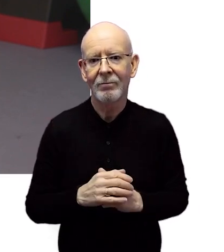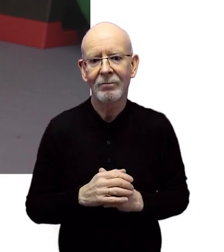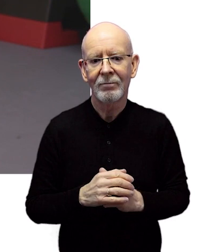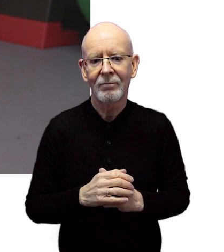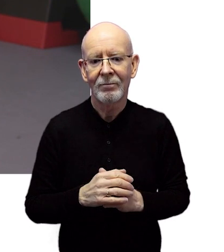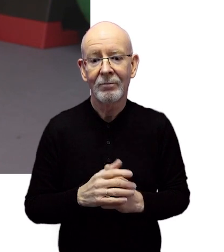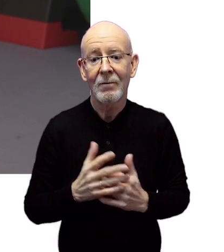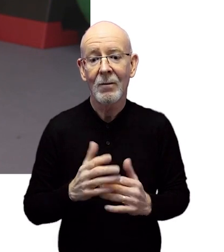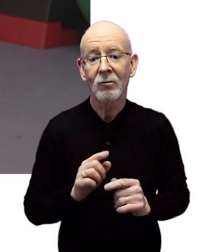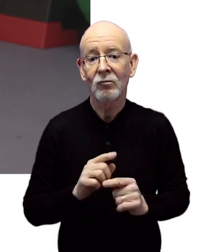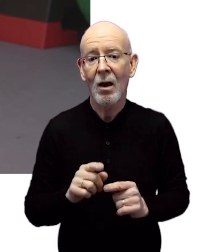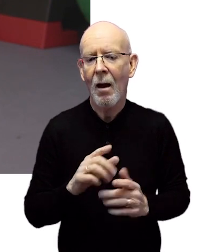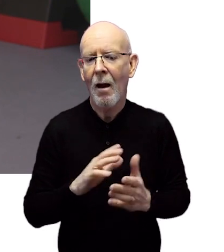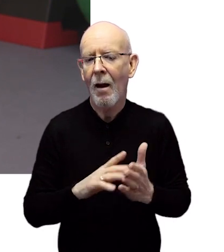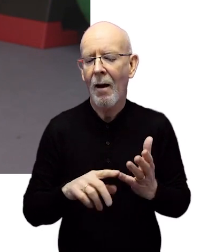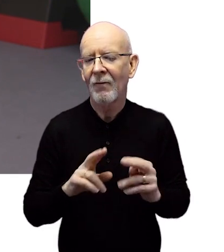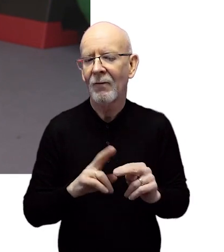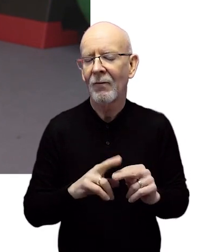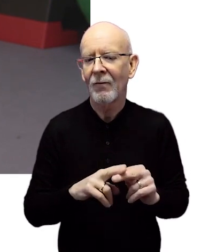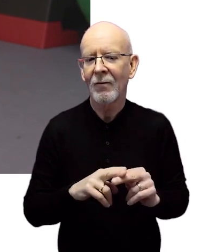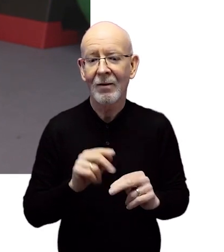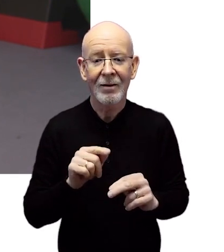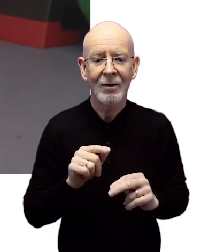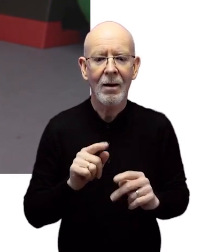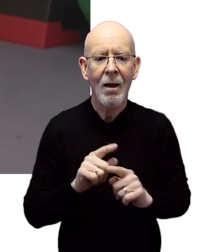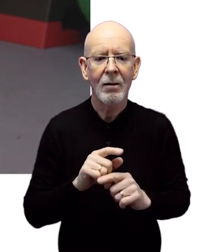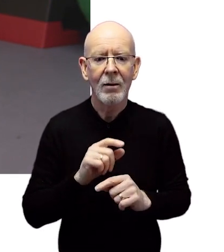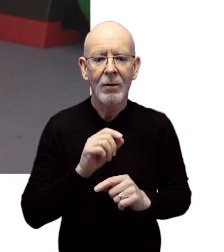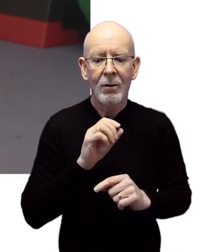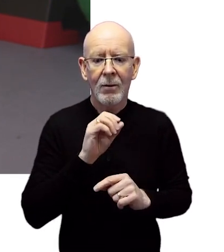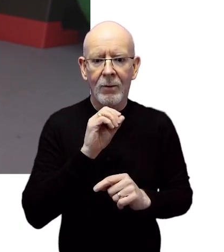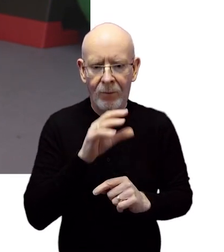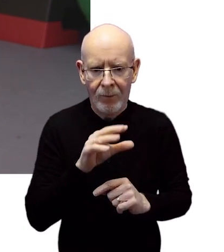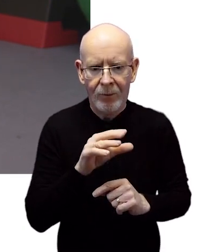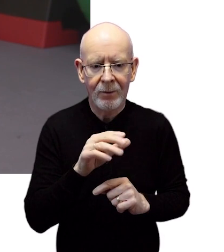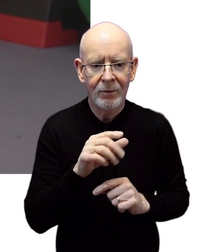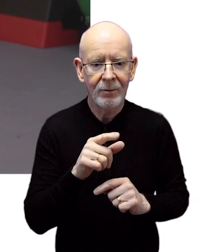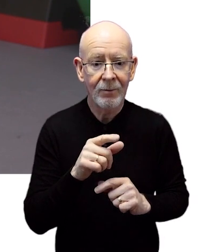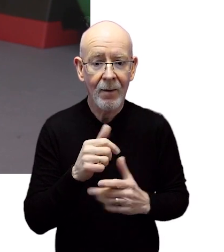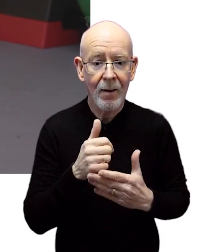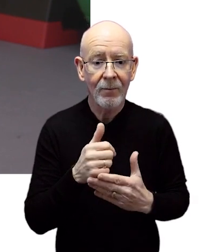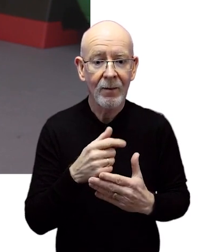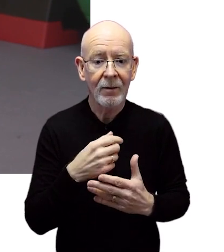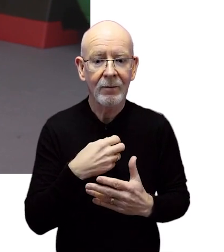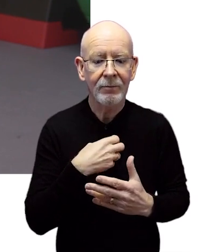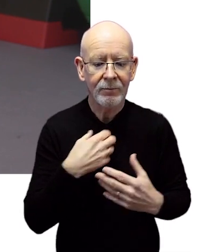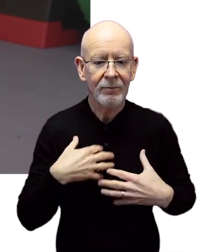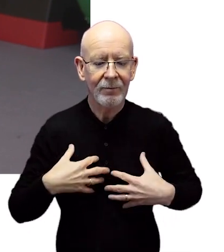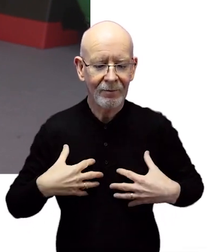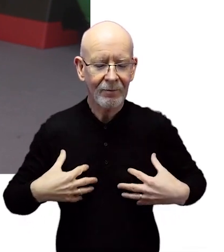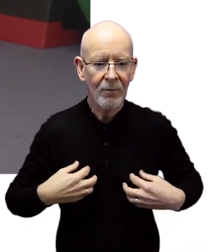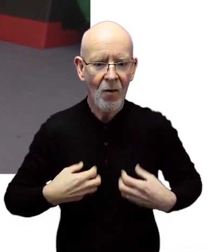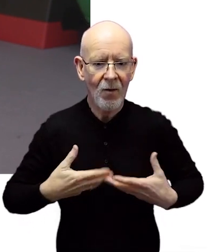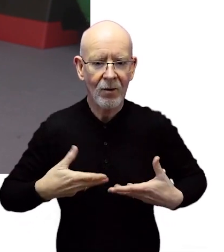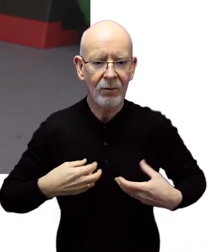Next, she is going to try a huff. A huff is a forceful exhalation which helps to mobilise mucus from the smaller